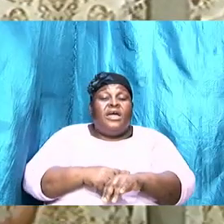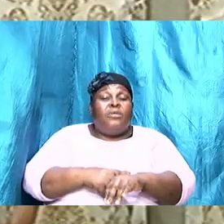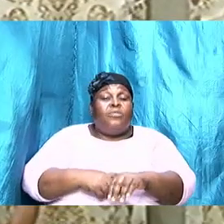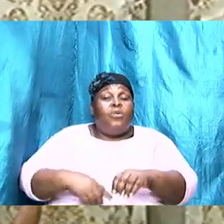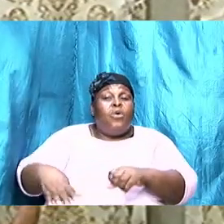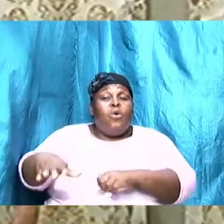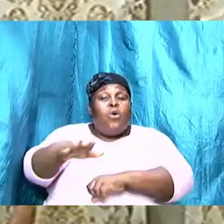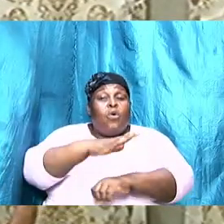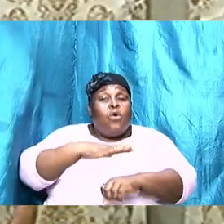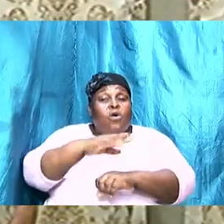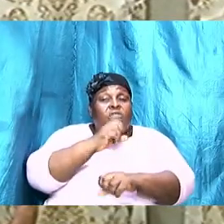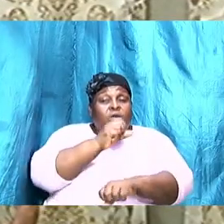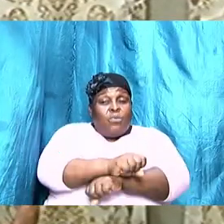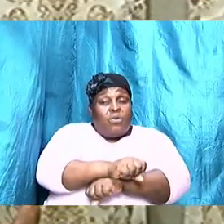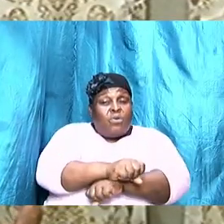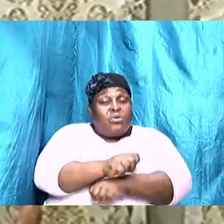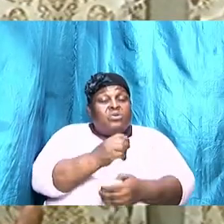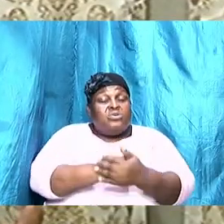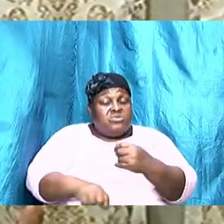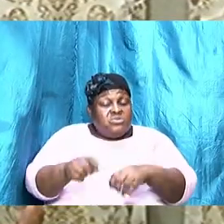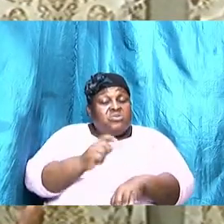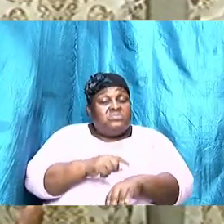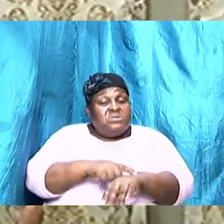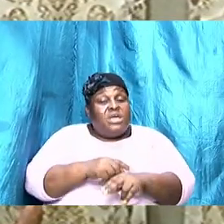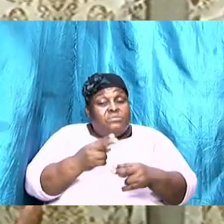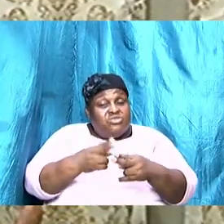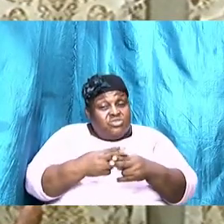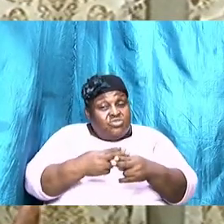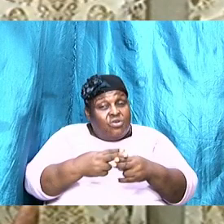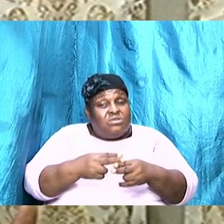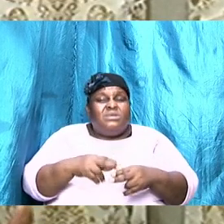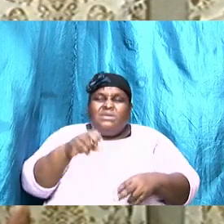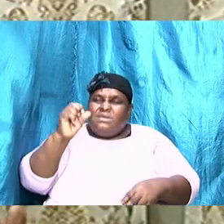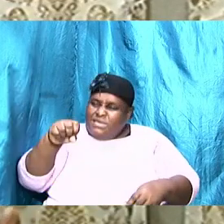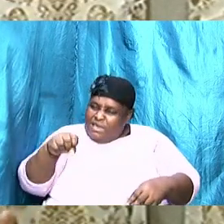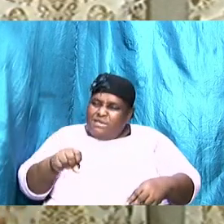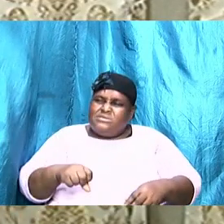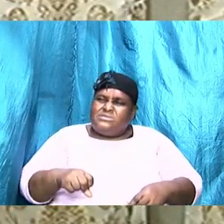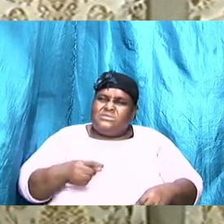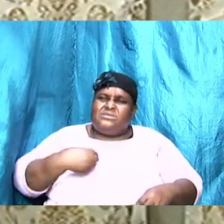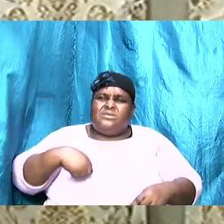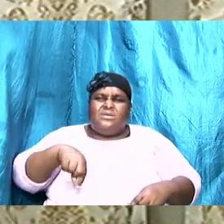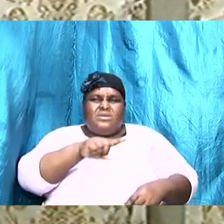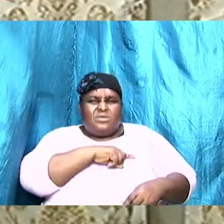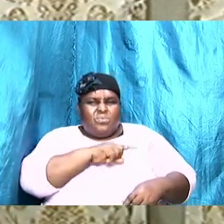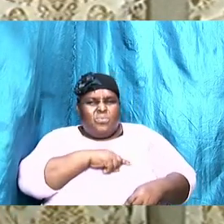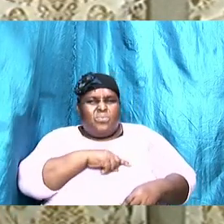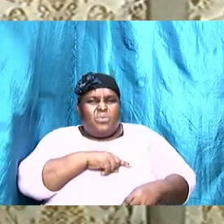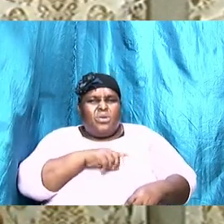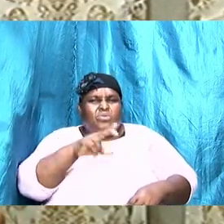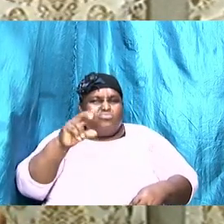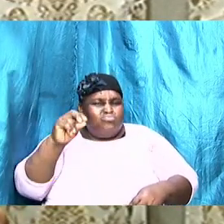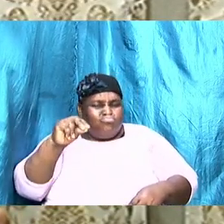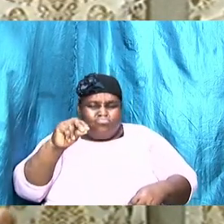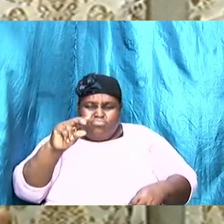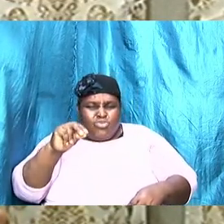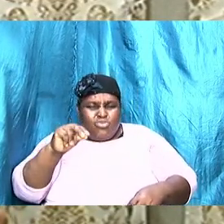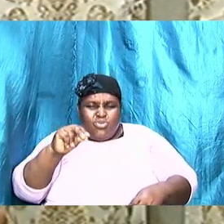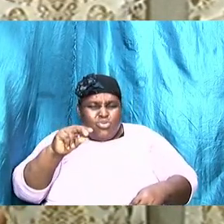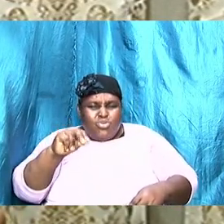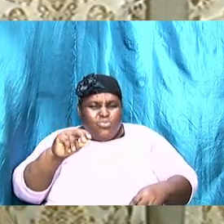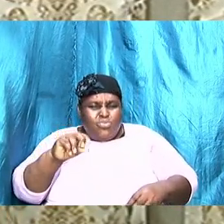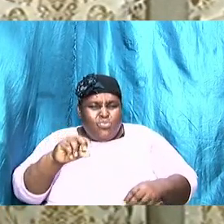sometimes there is a shortage yes of course we go broke of course we run out of money sometimes